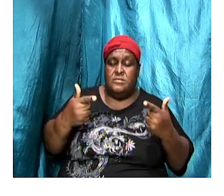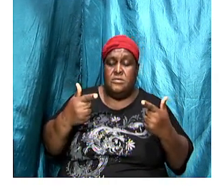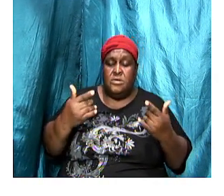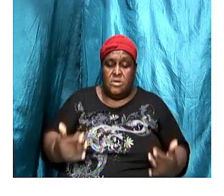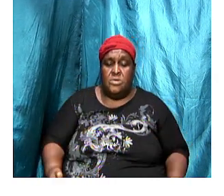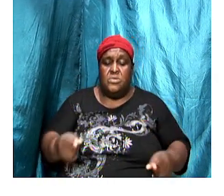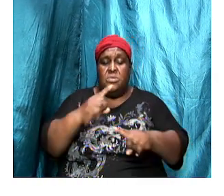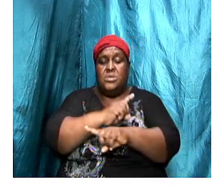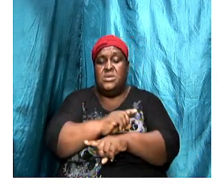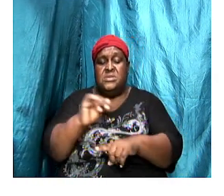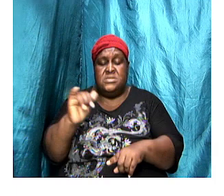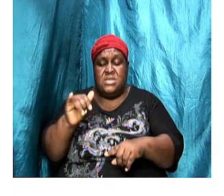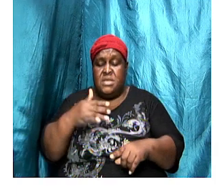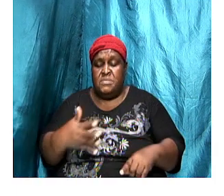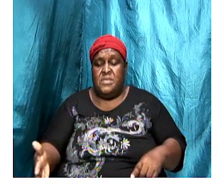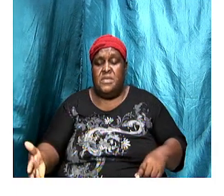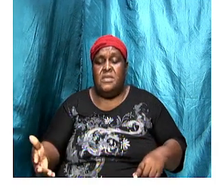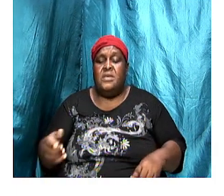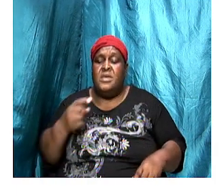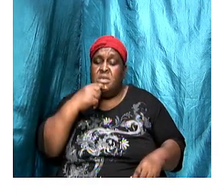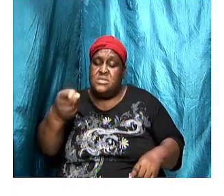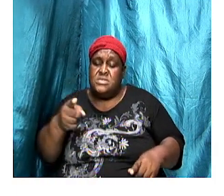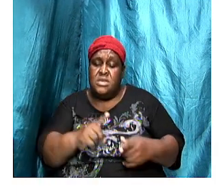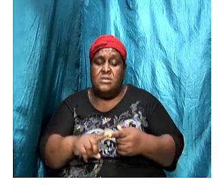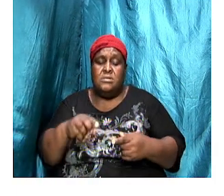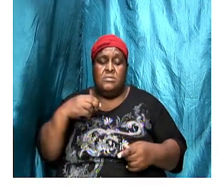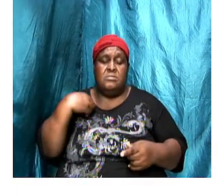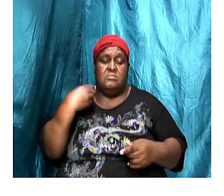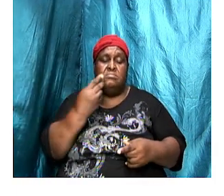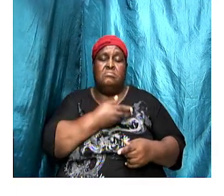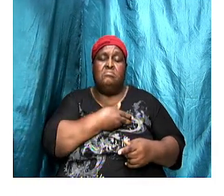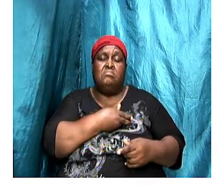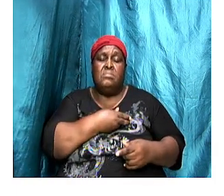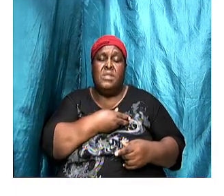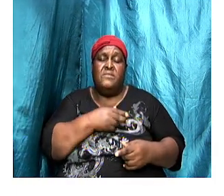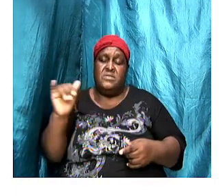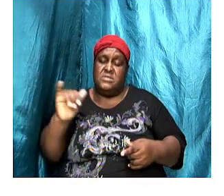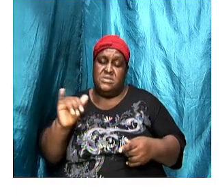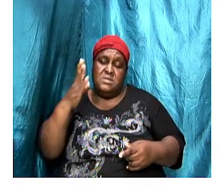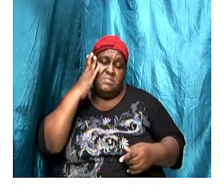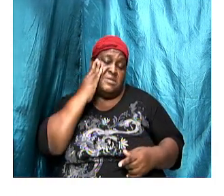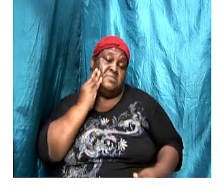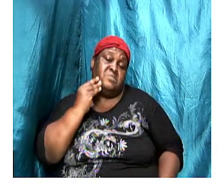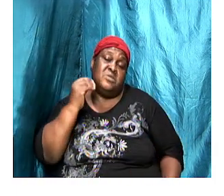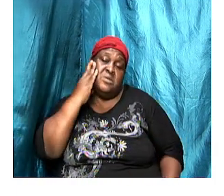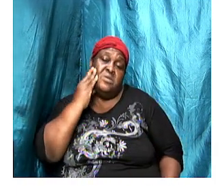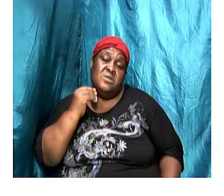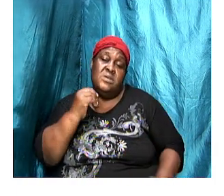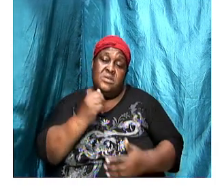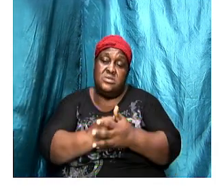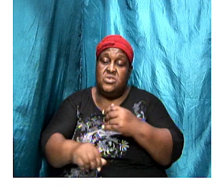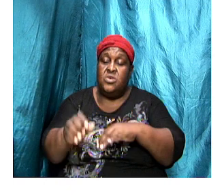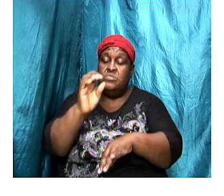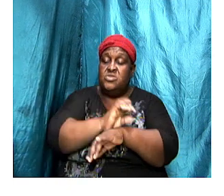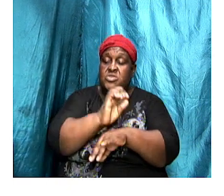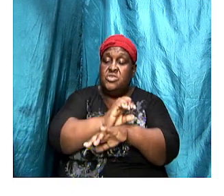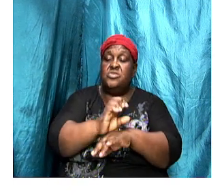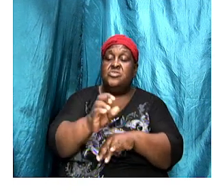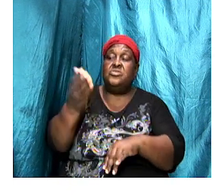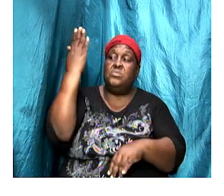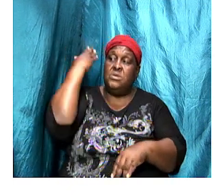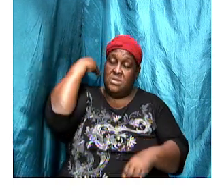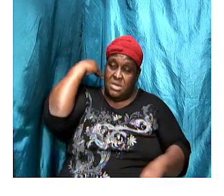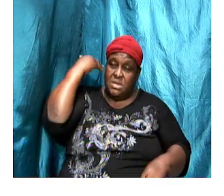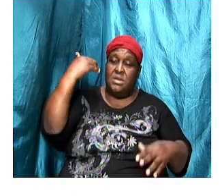to be said to some of us because some of us would have had the same experience that some of the churches back there had.